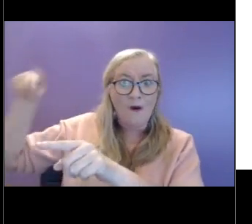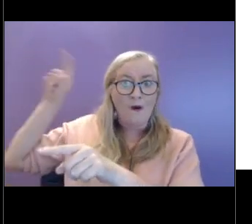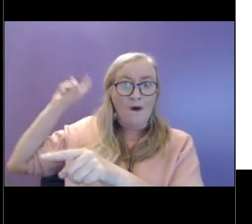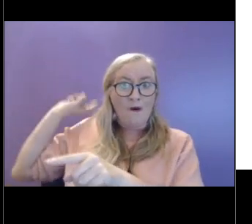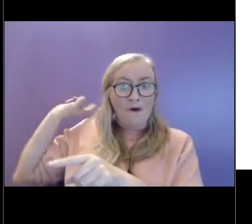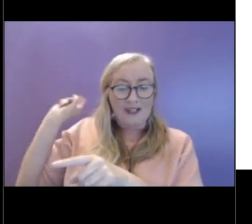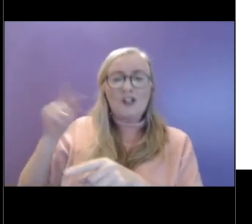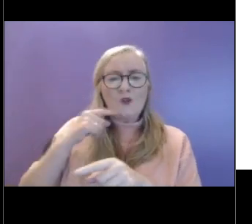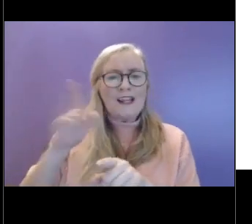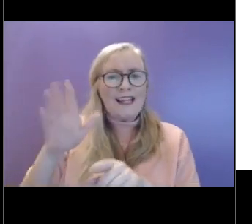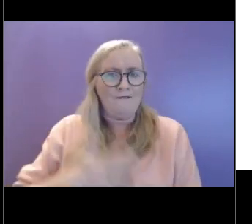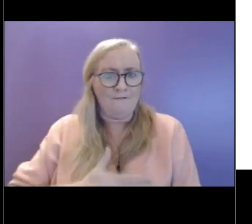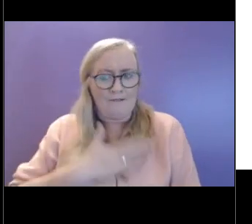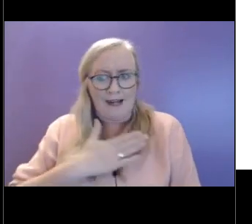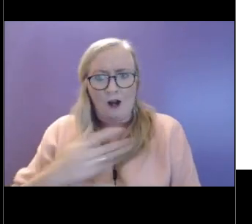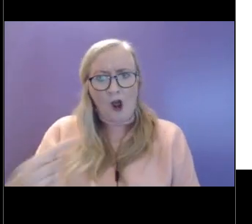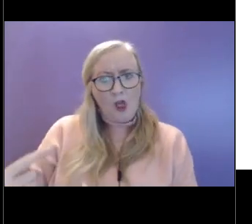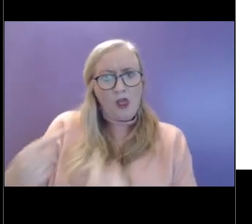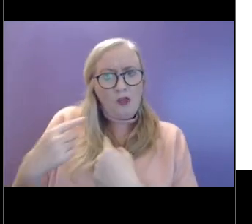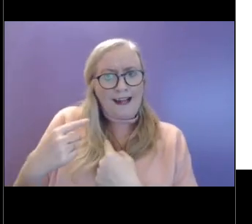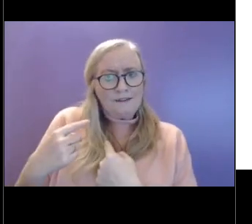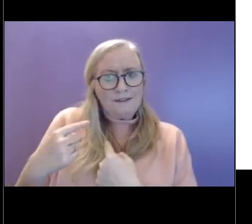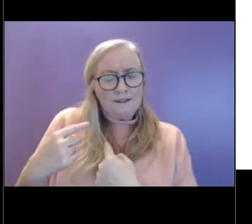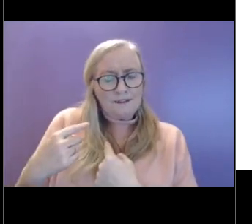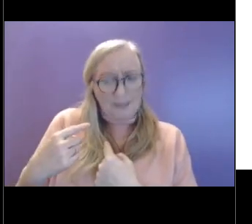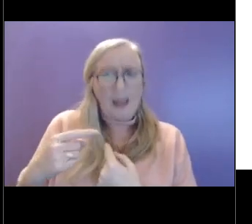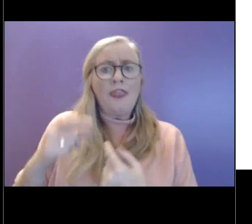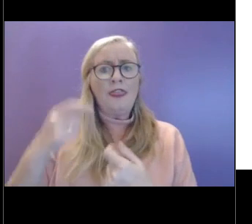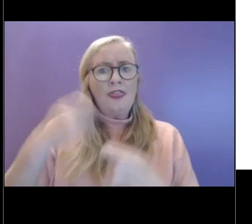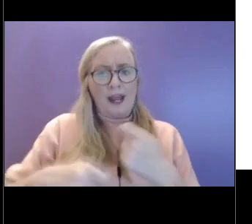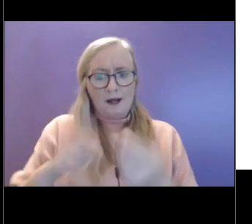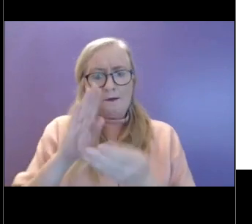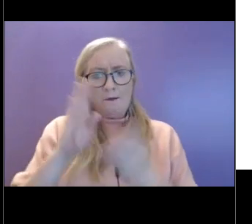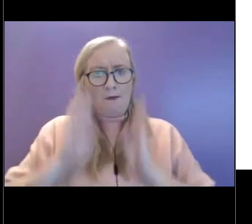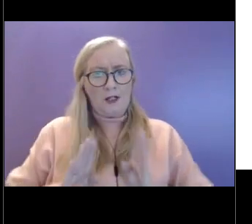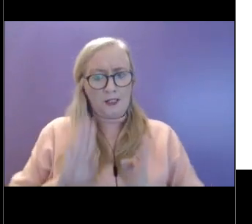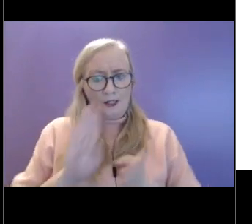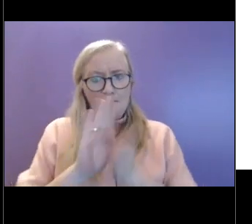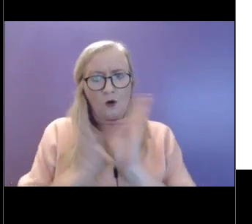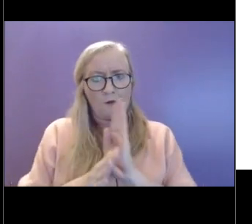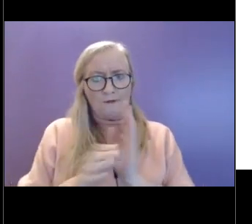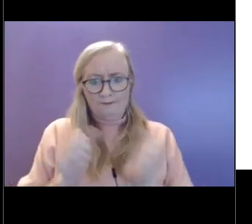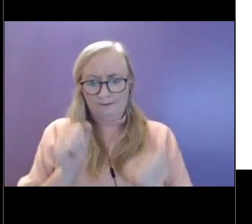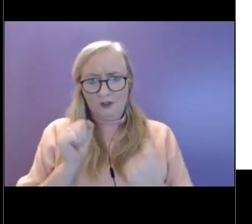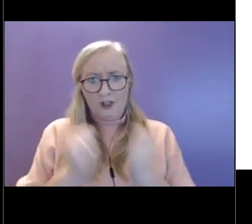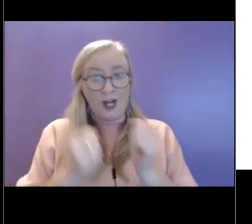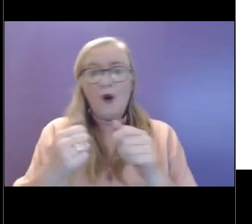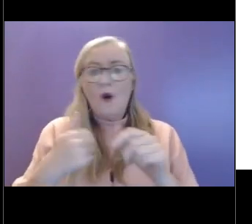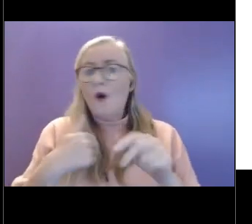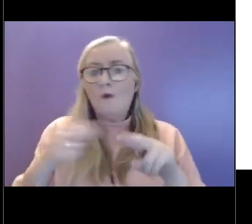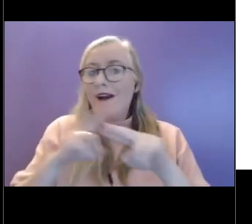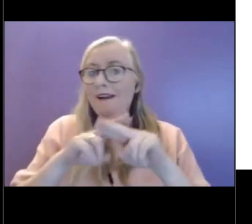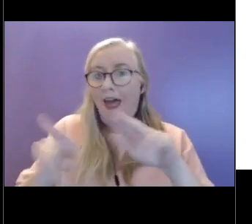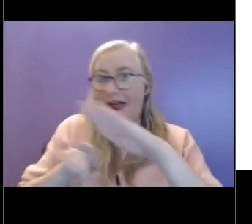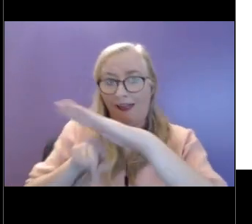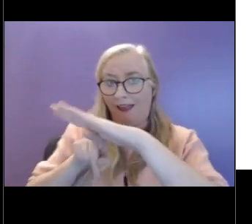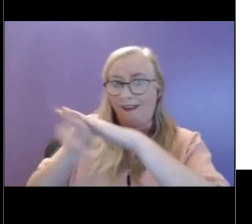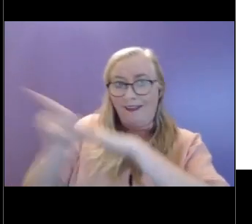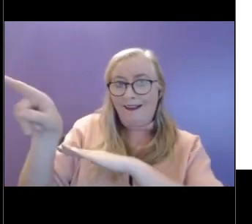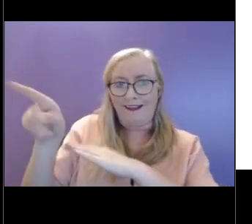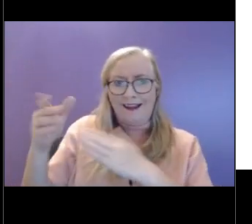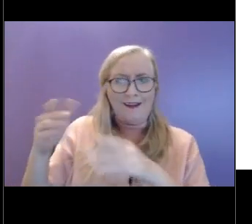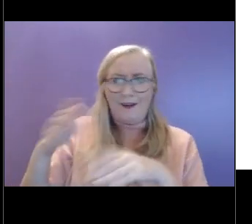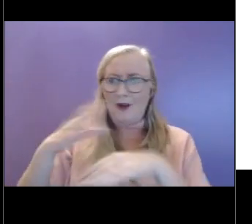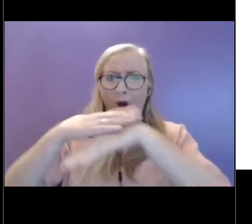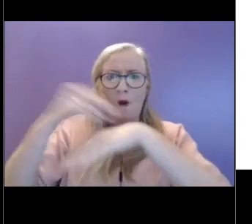threats and making the body react in a particular way. suppose, thankfully, we're not running from predators and, you know, you know,